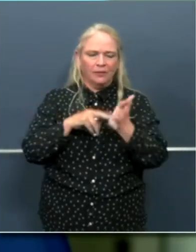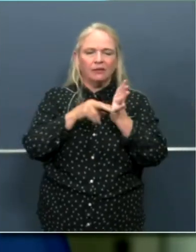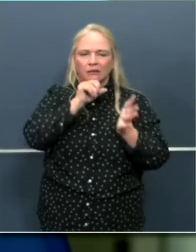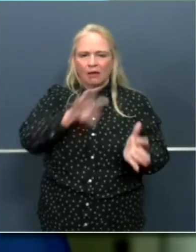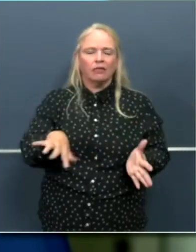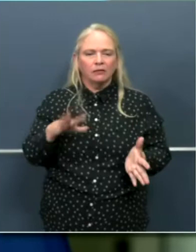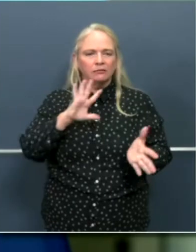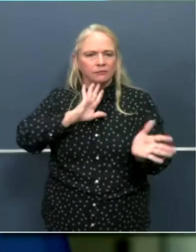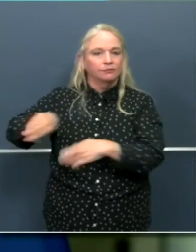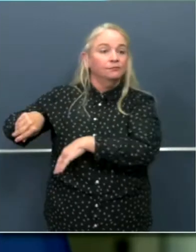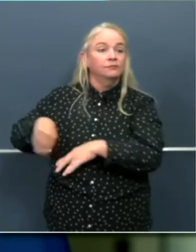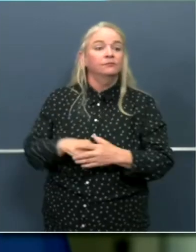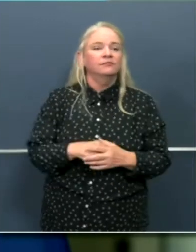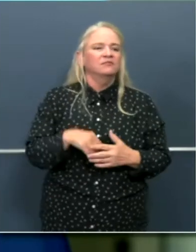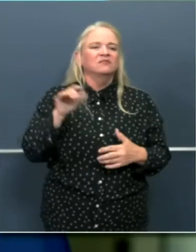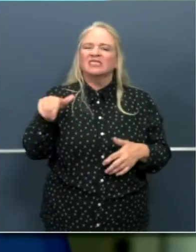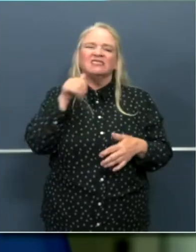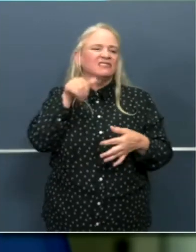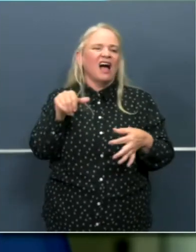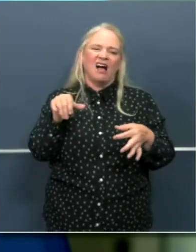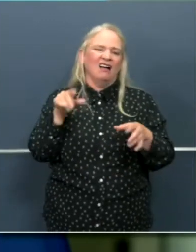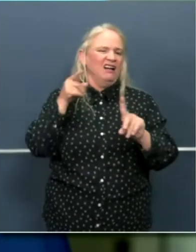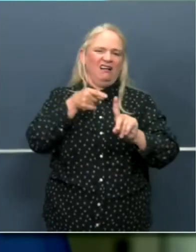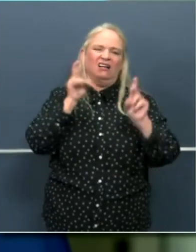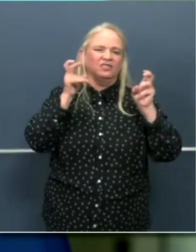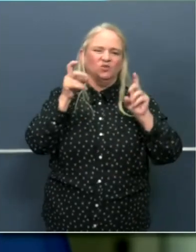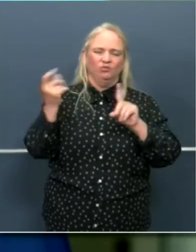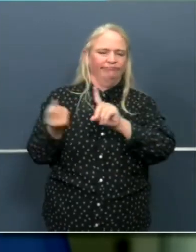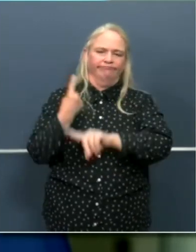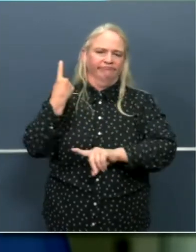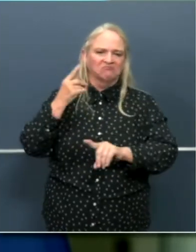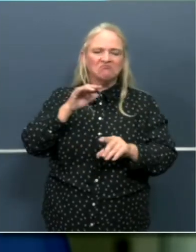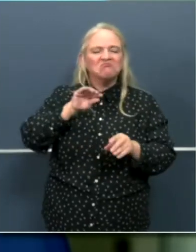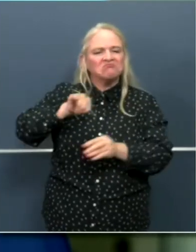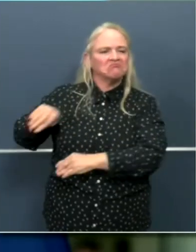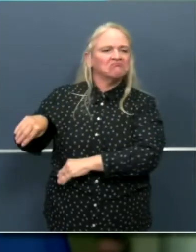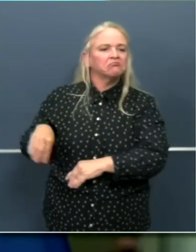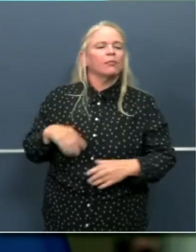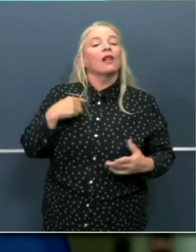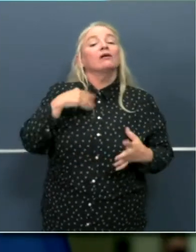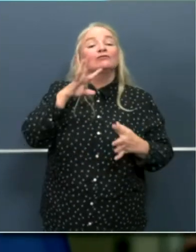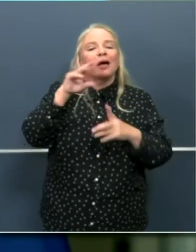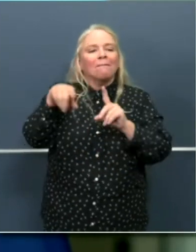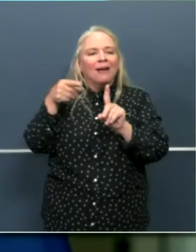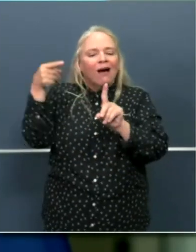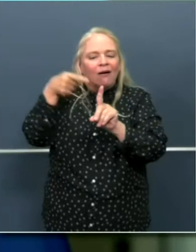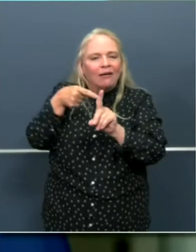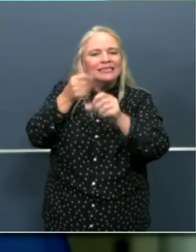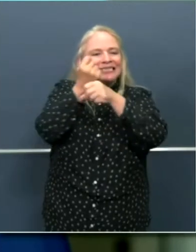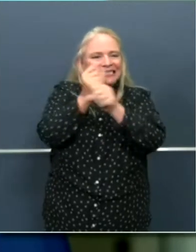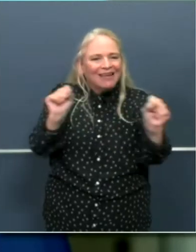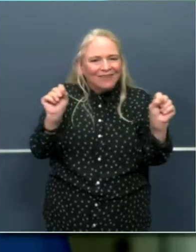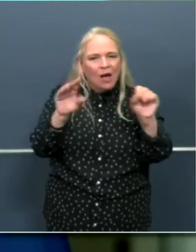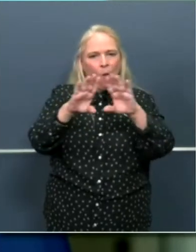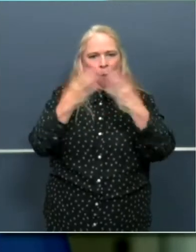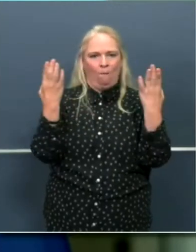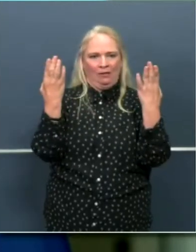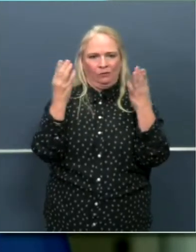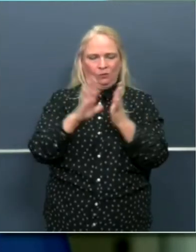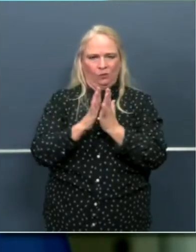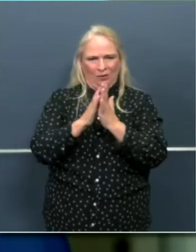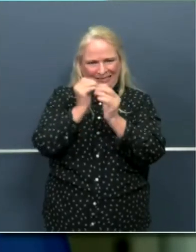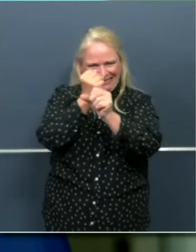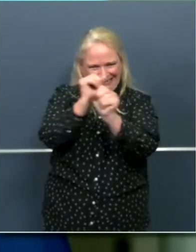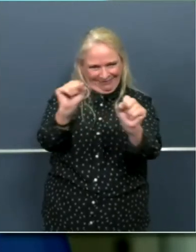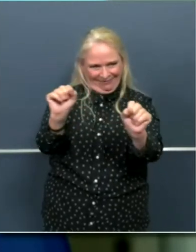not the issue that we need to address. What we need to address is safely reopening the schools and we need to make that a